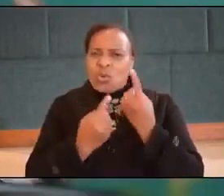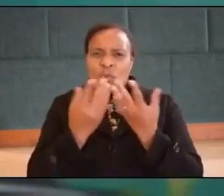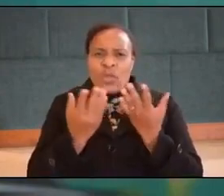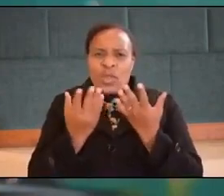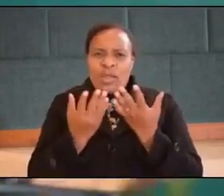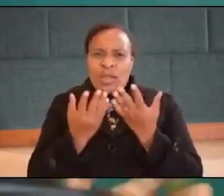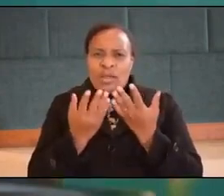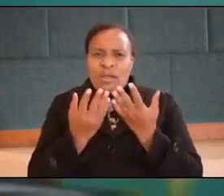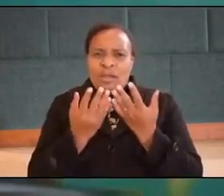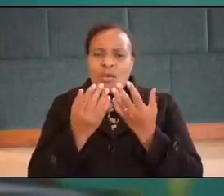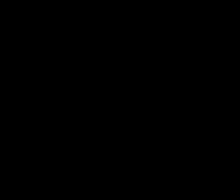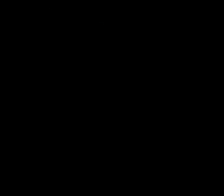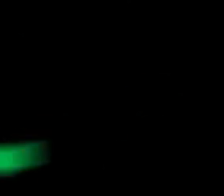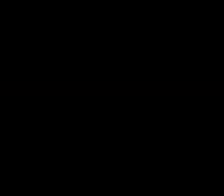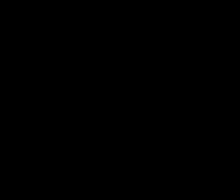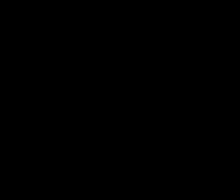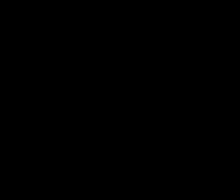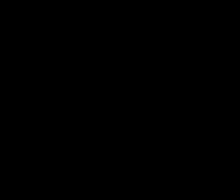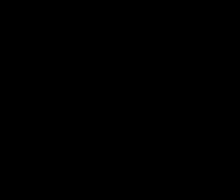where is the love